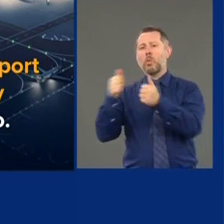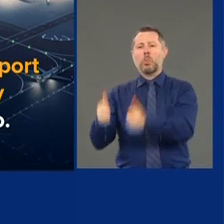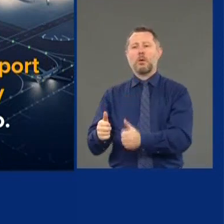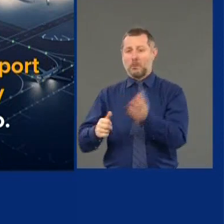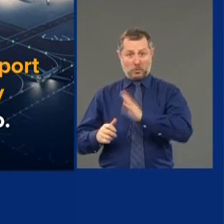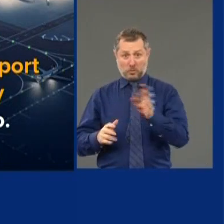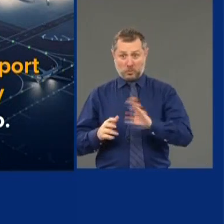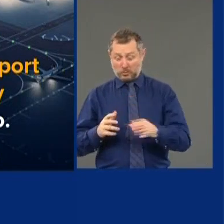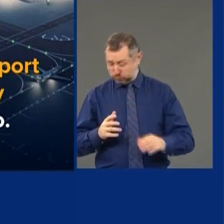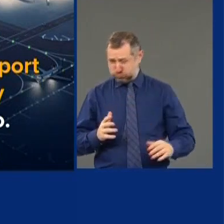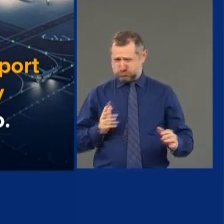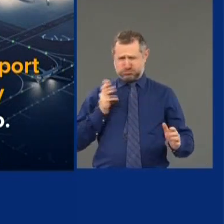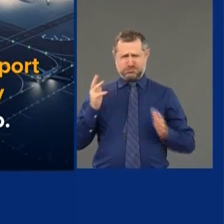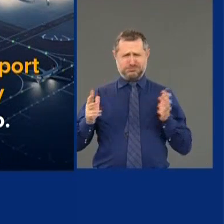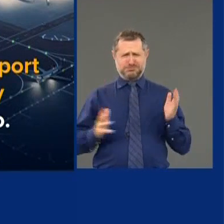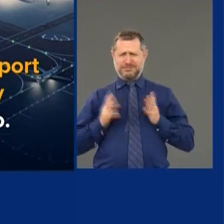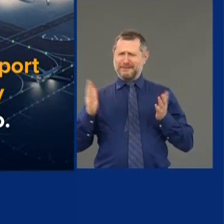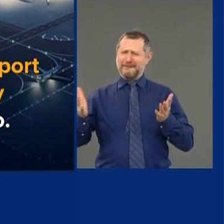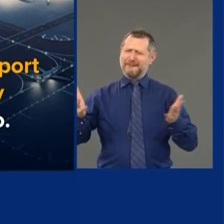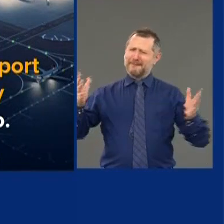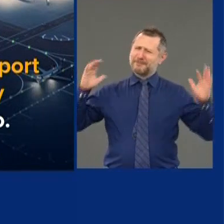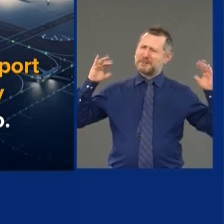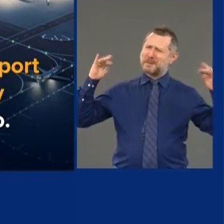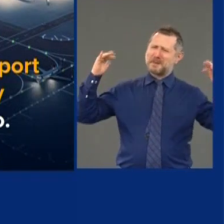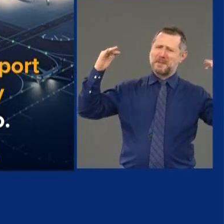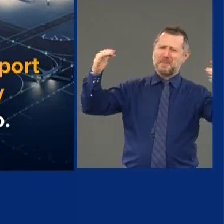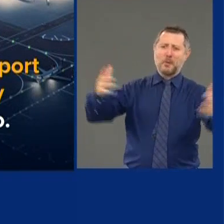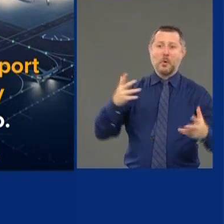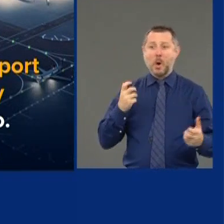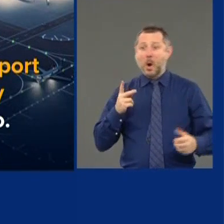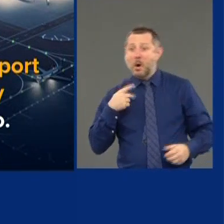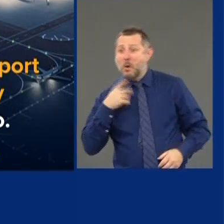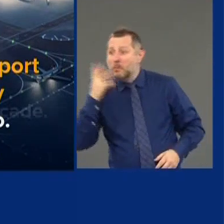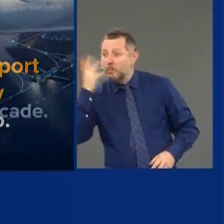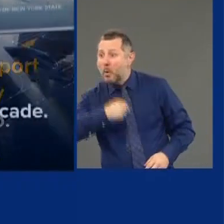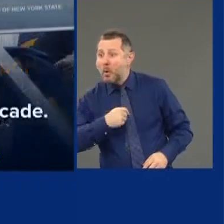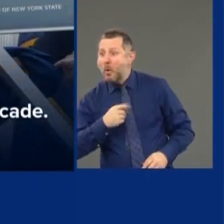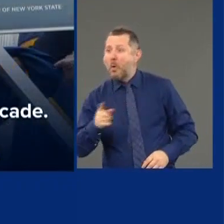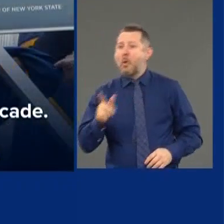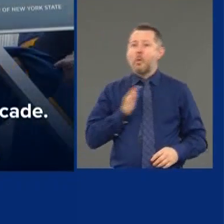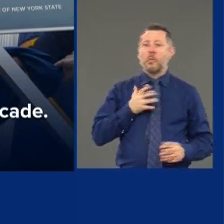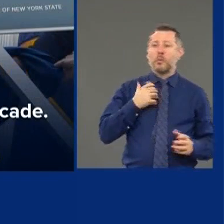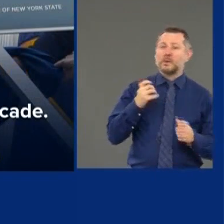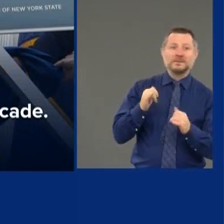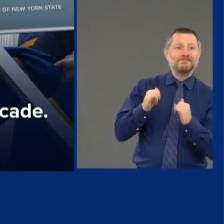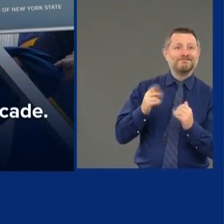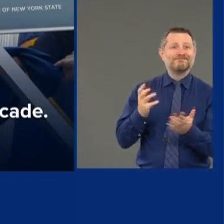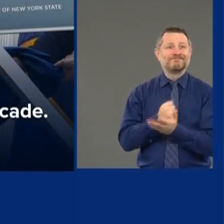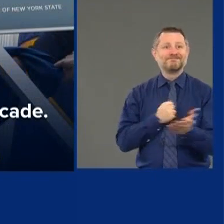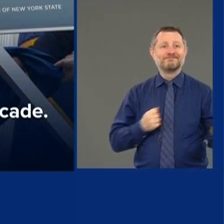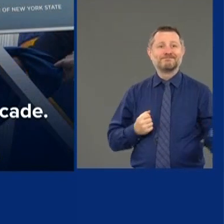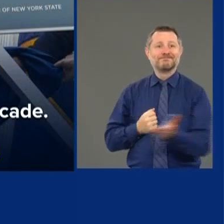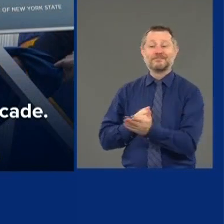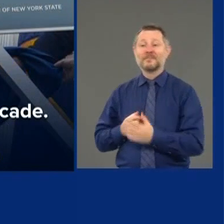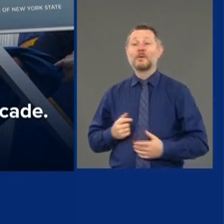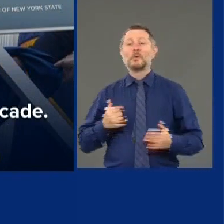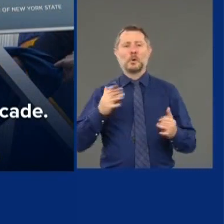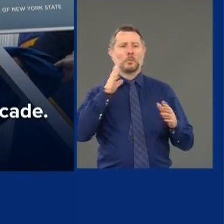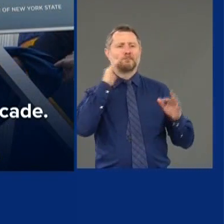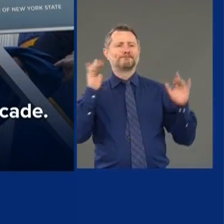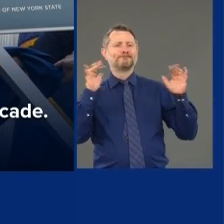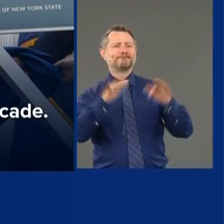be the new LaGuardia that people envy across this nation and I believe will bring people here.